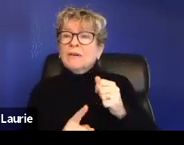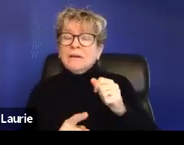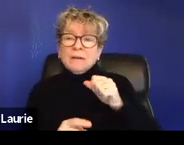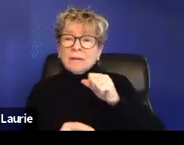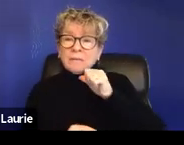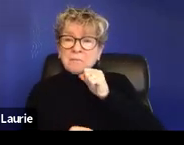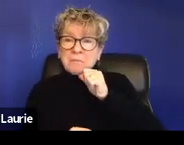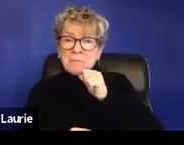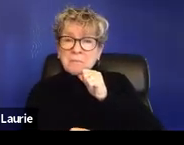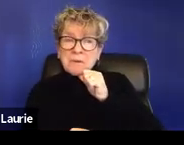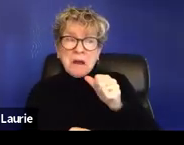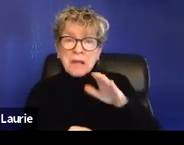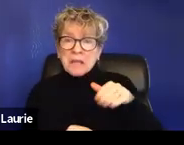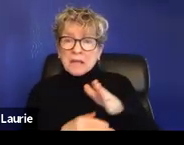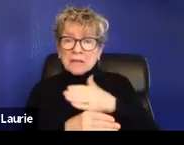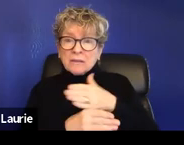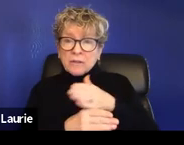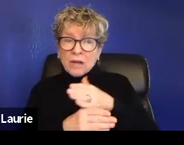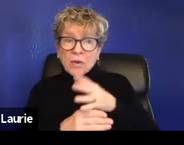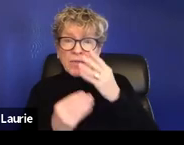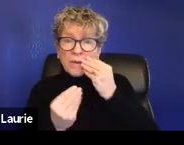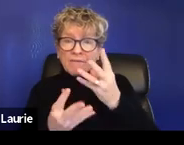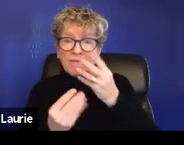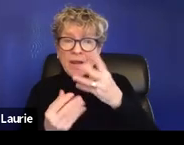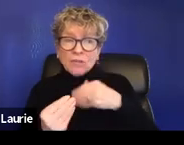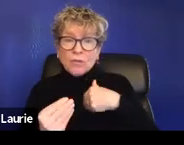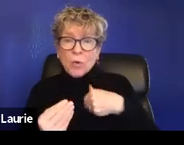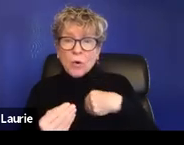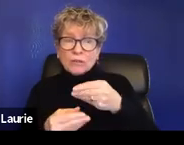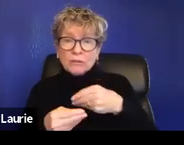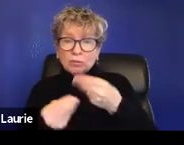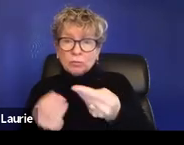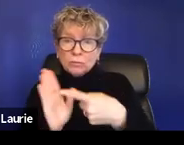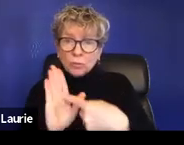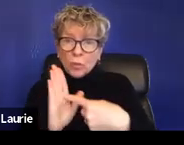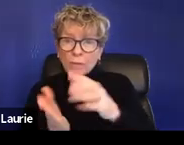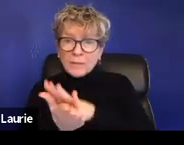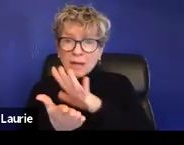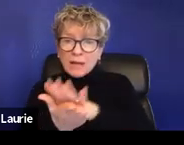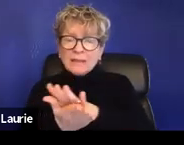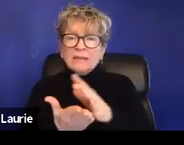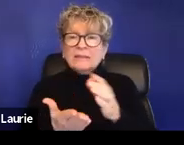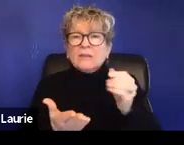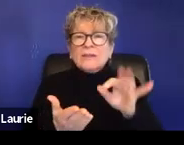exactly what their immigration status is, things that you can do is help gather information to put together,